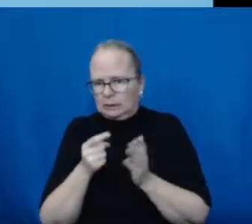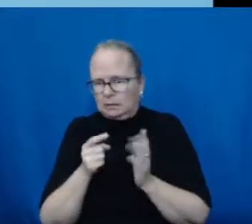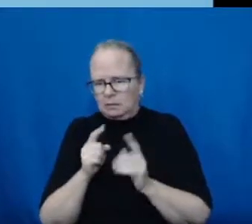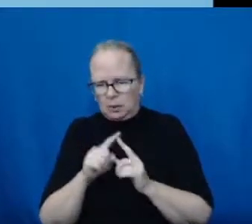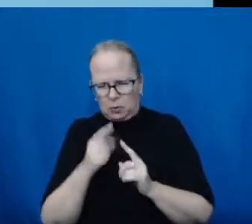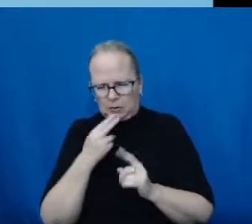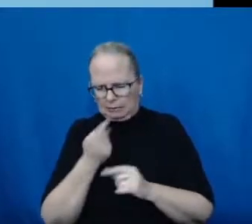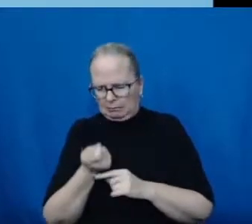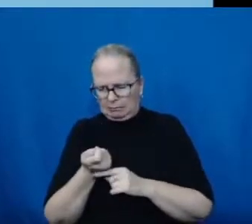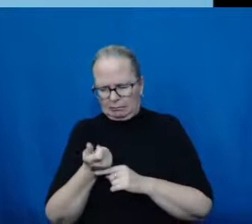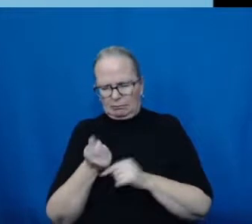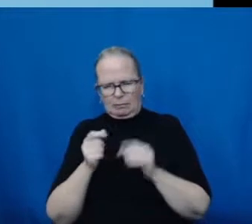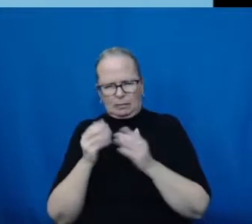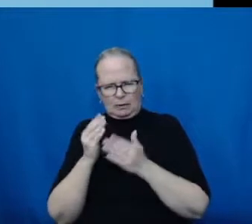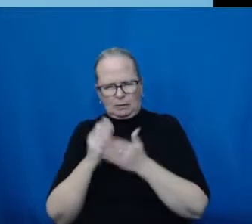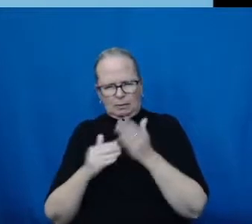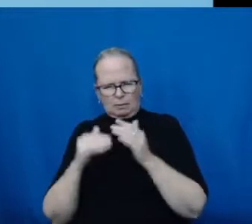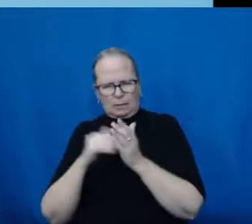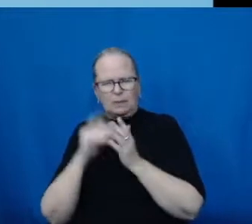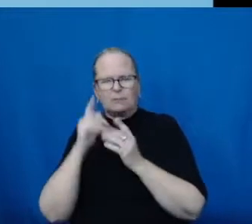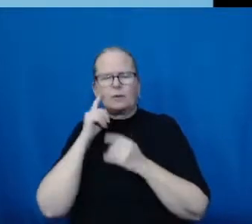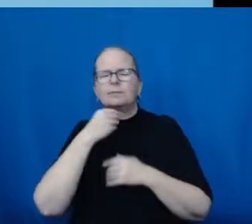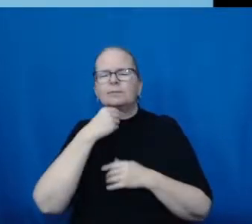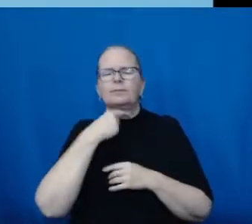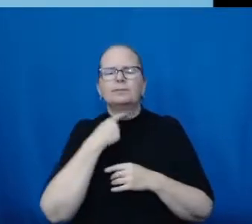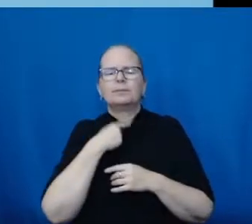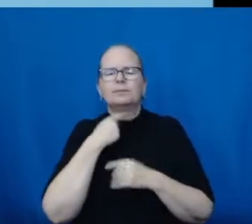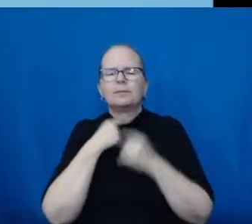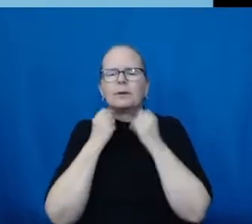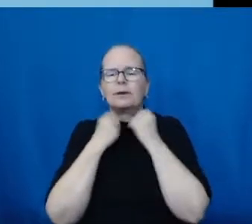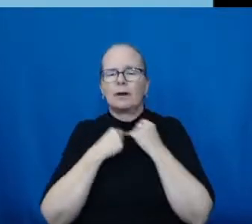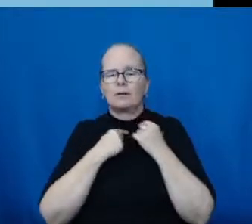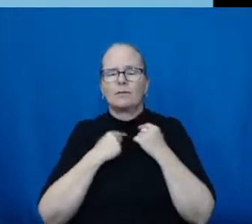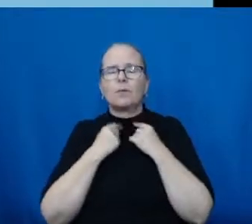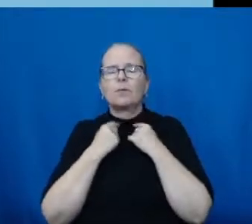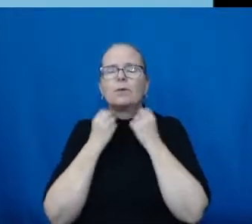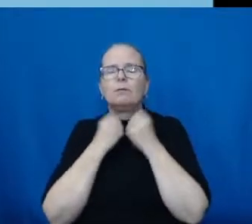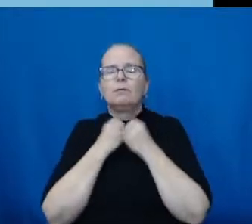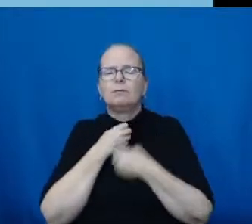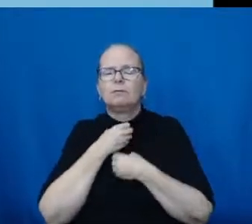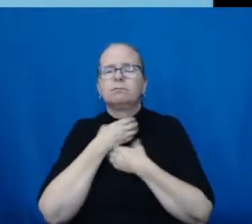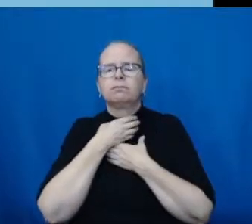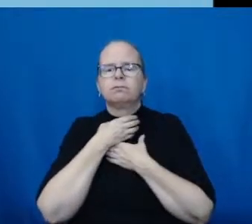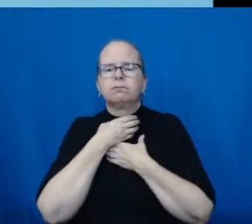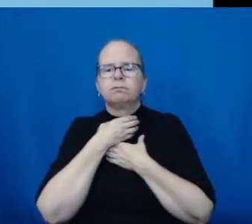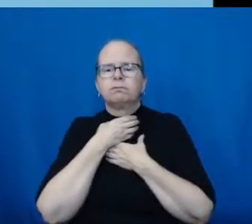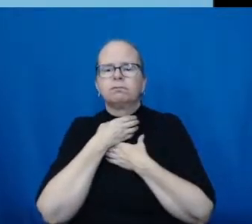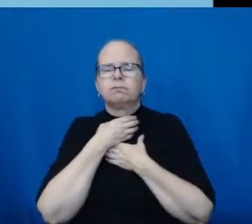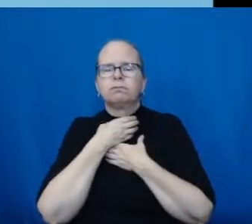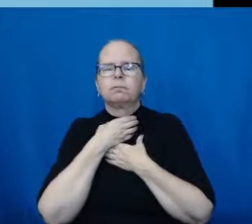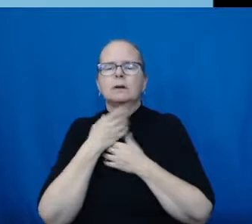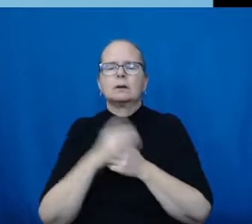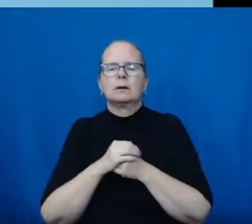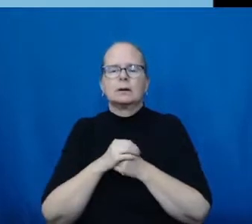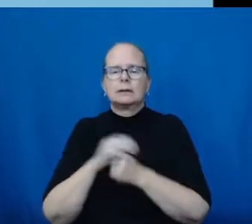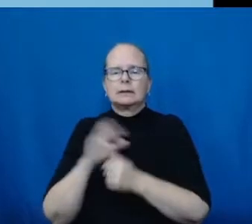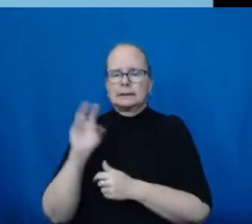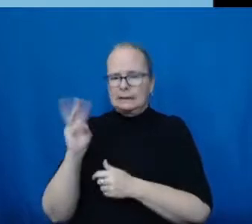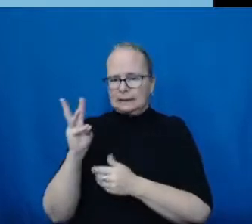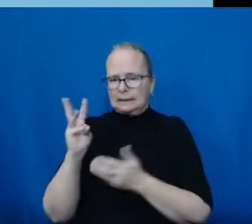And that's that vaccine-induced thrombotic, thrombocytopenia, that rare clotting disorder that we saw with the viral vaccines.